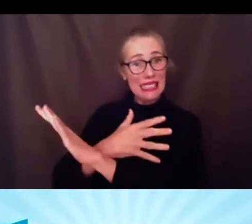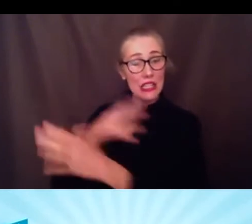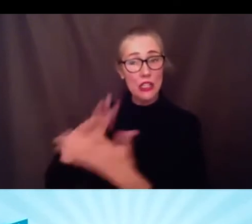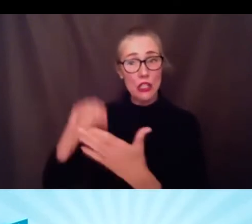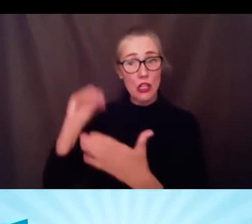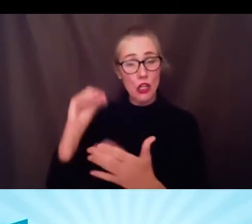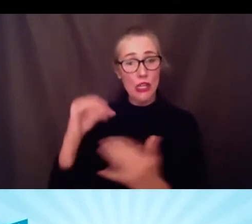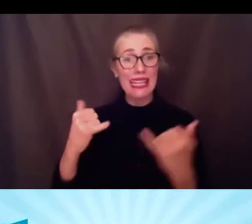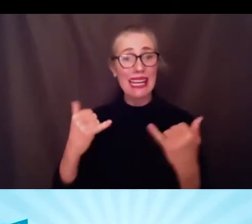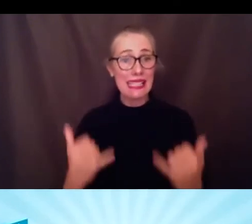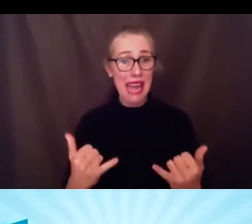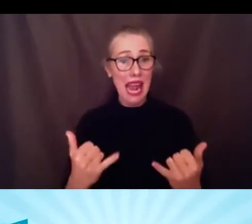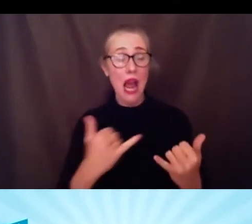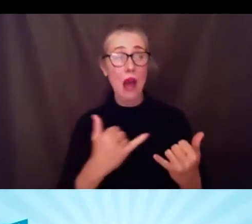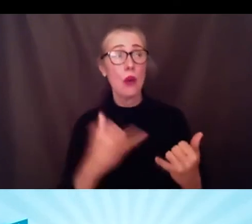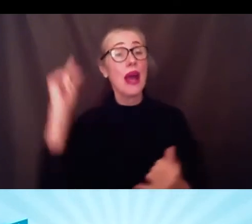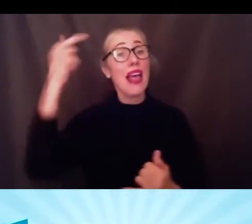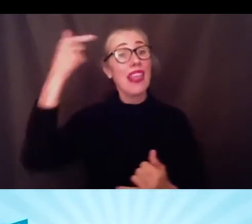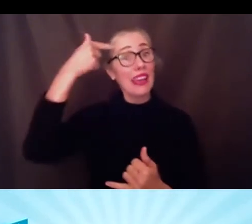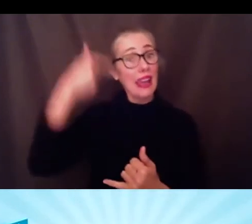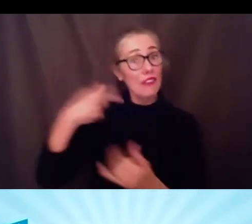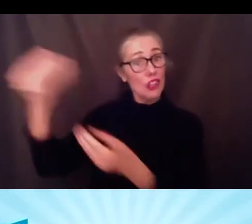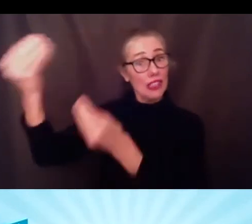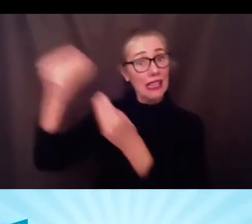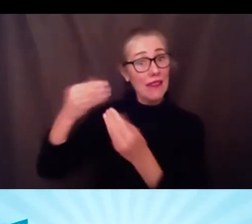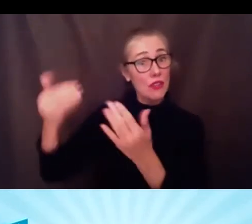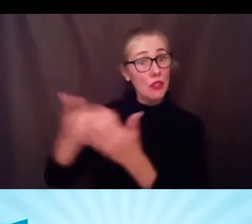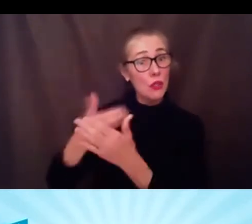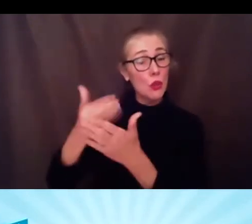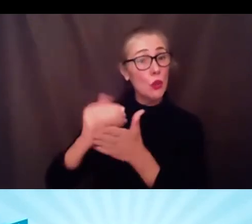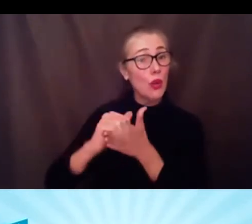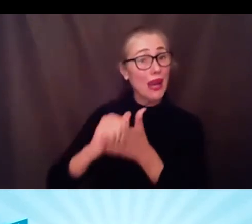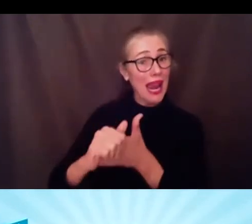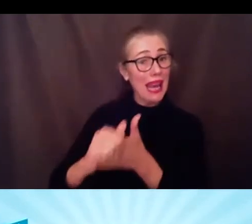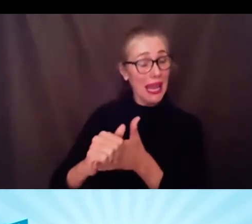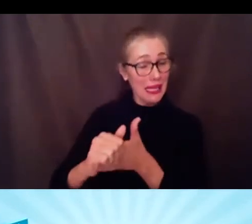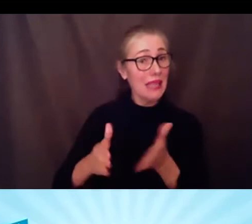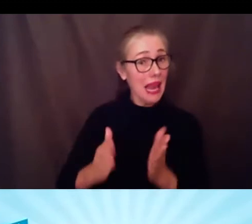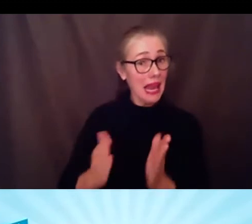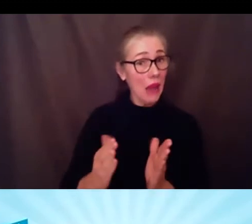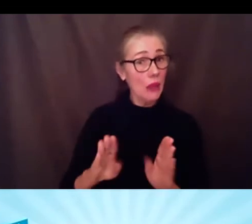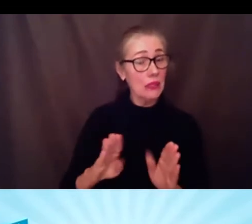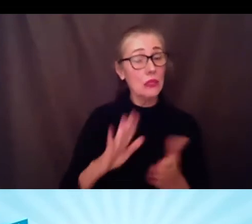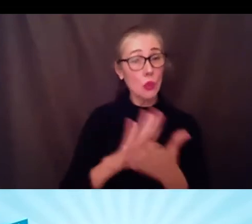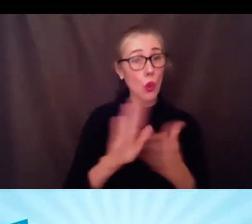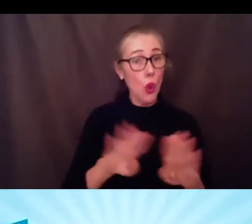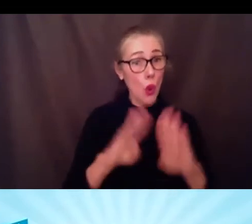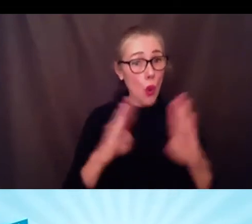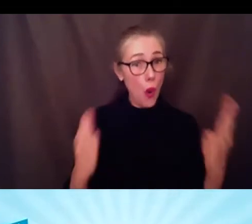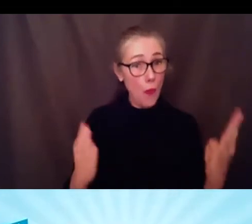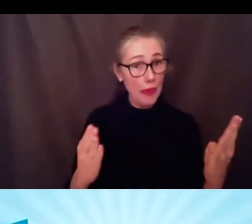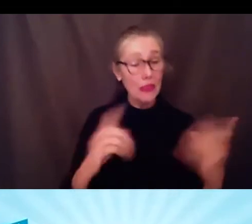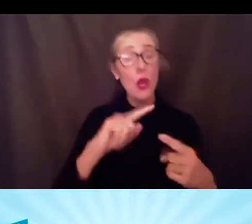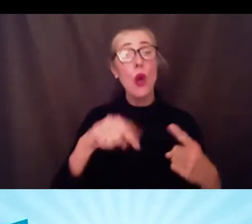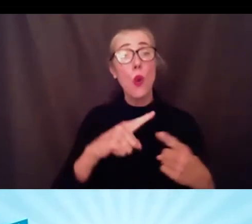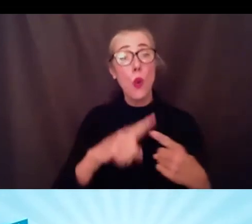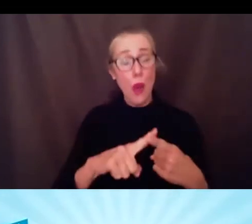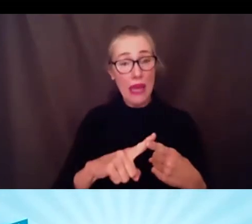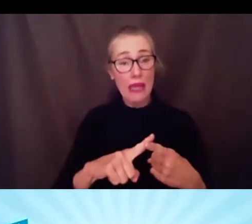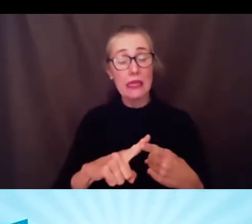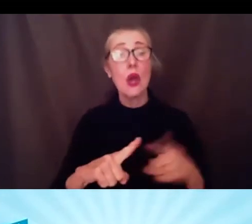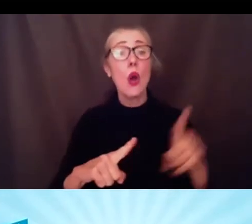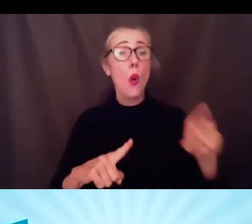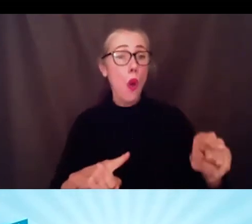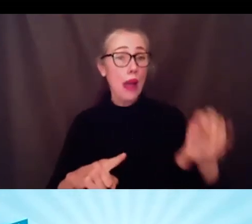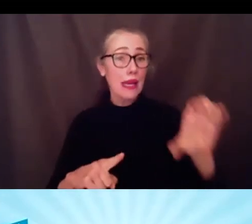guidance from governor newsom allows us to open schools once we hit the 28 or less case